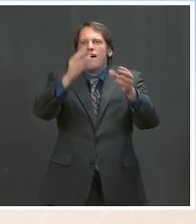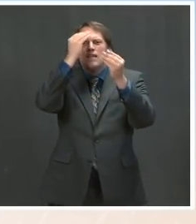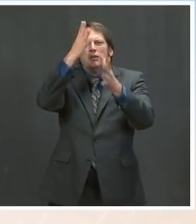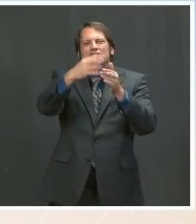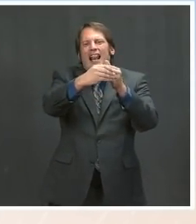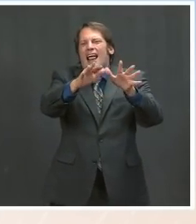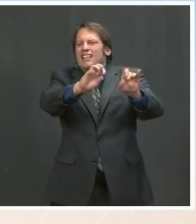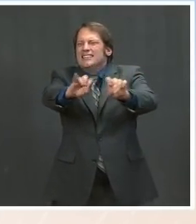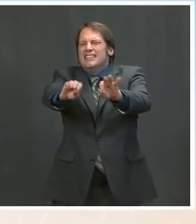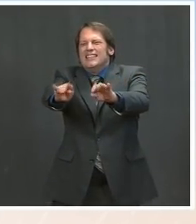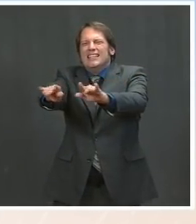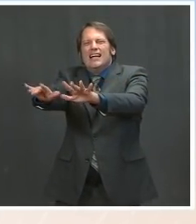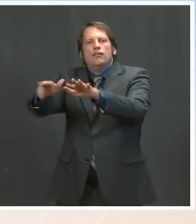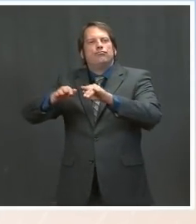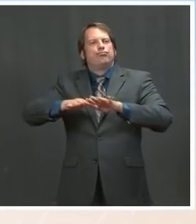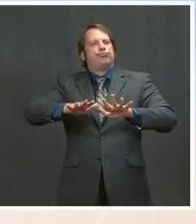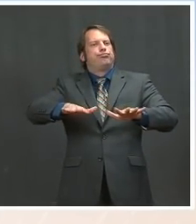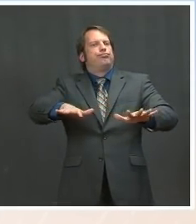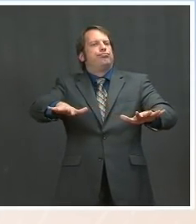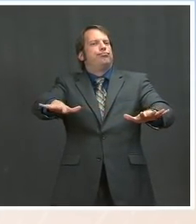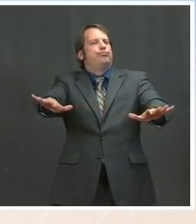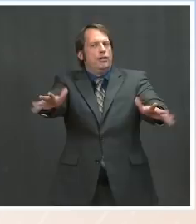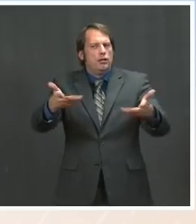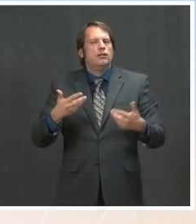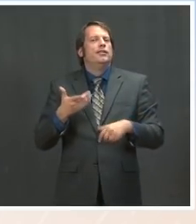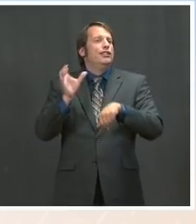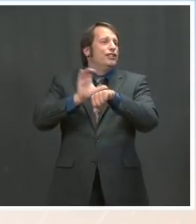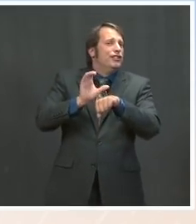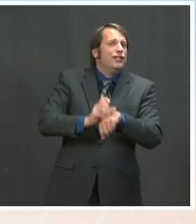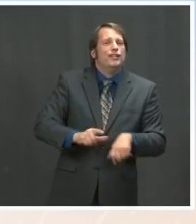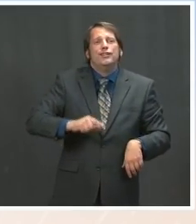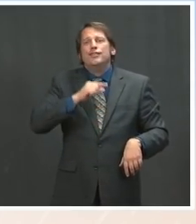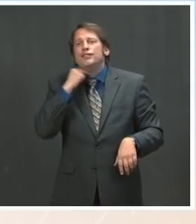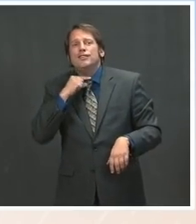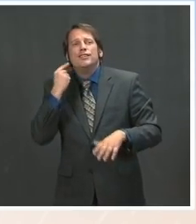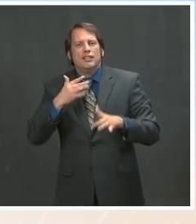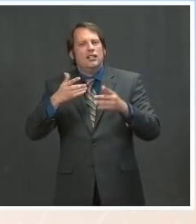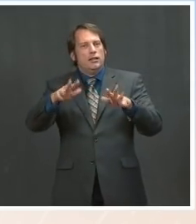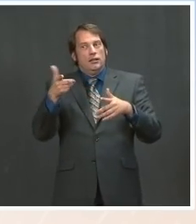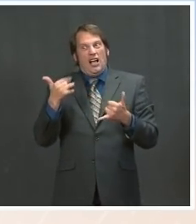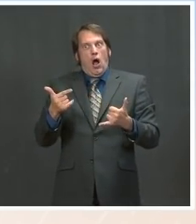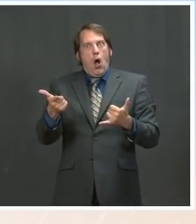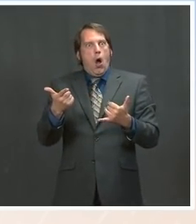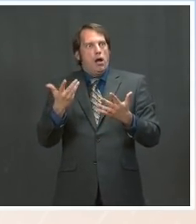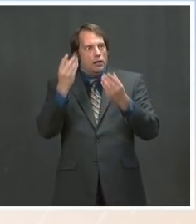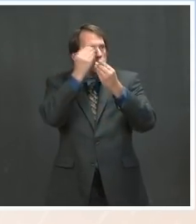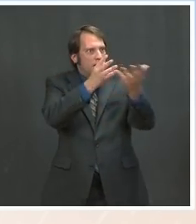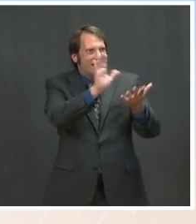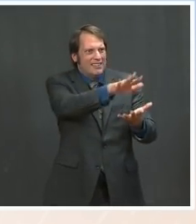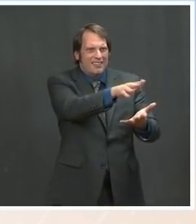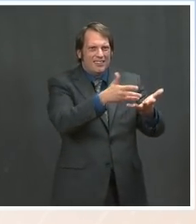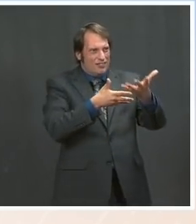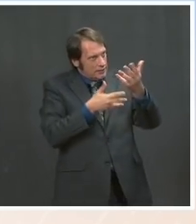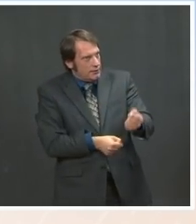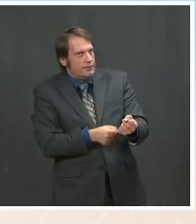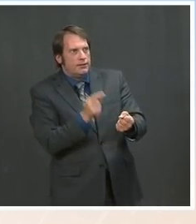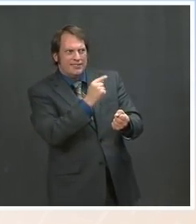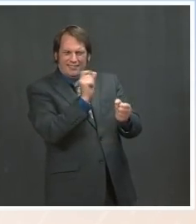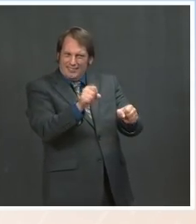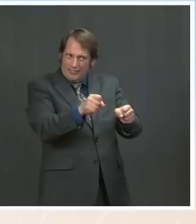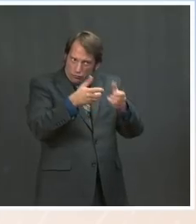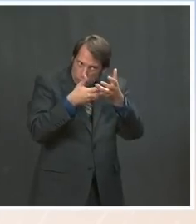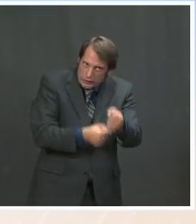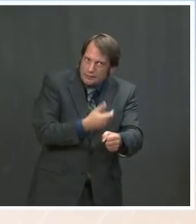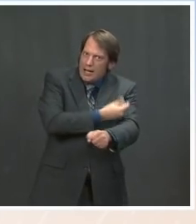doctors or clergy or local civic leaders, because we know they are the most effective in conveying the efficacy of these vaccines. The Thank you.